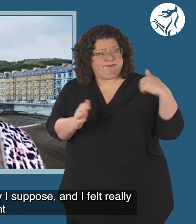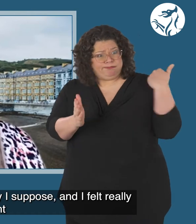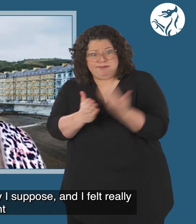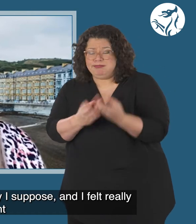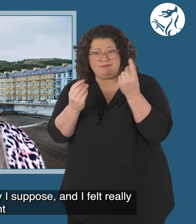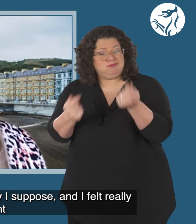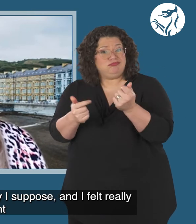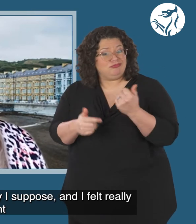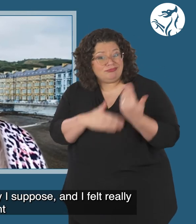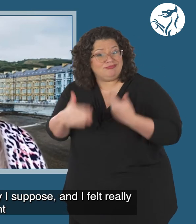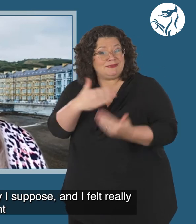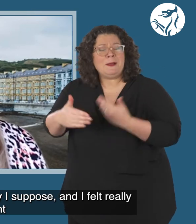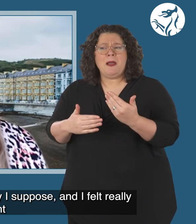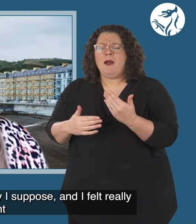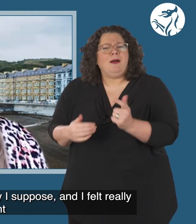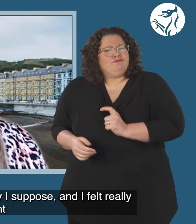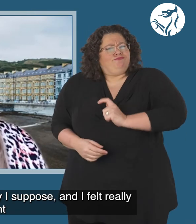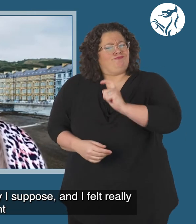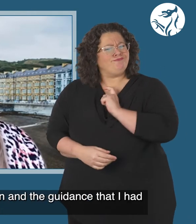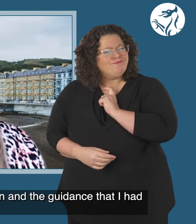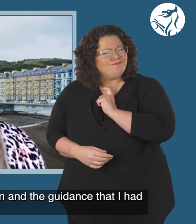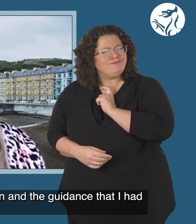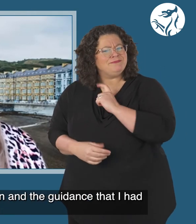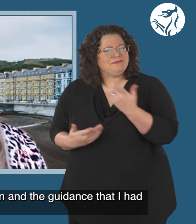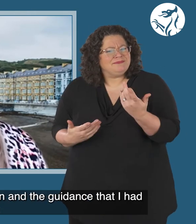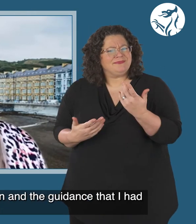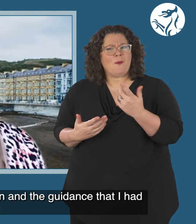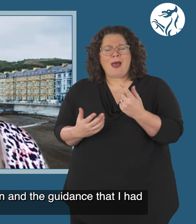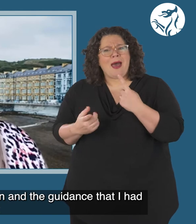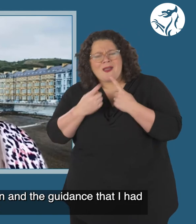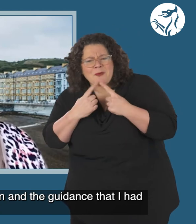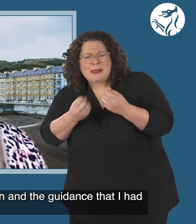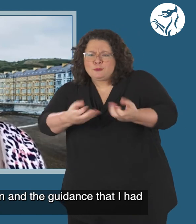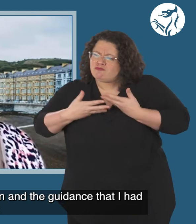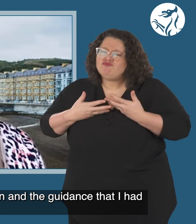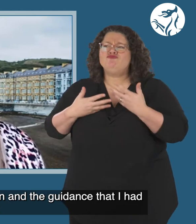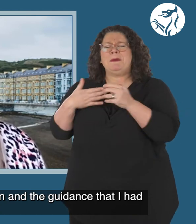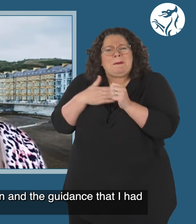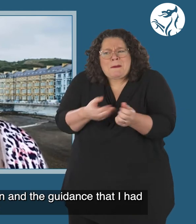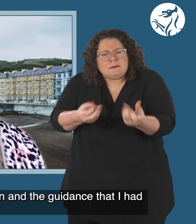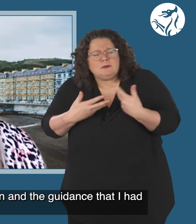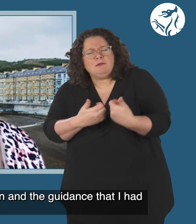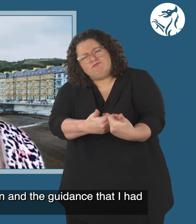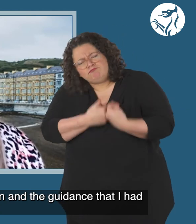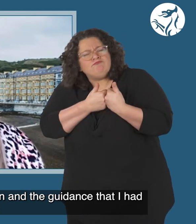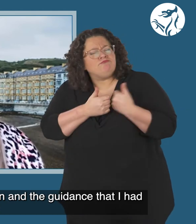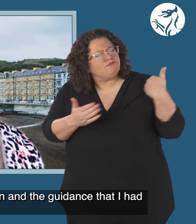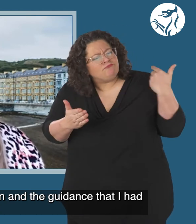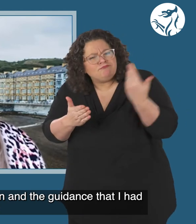quickly, I suppose. And I felt really confident in doing it because of the information and the guidance that I had from it.